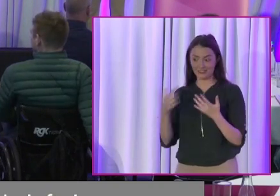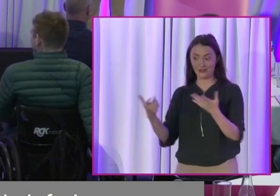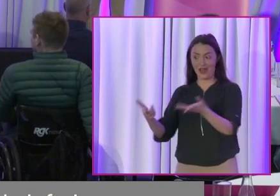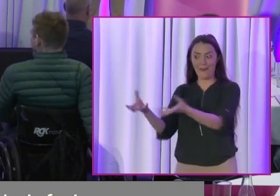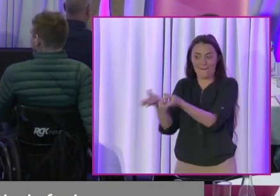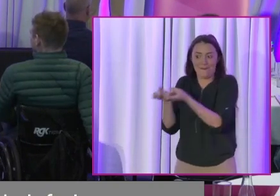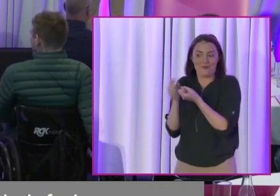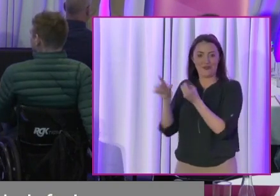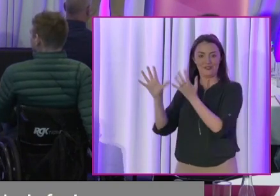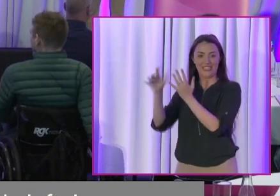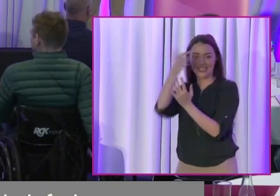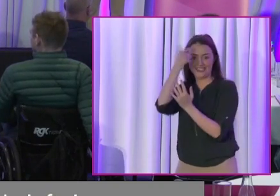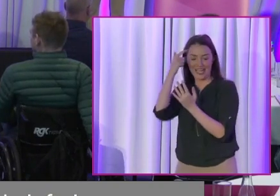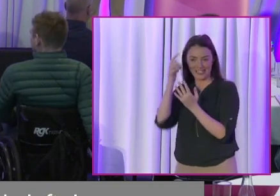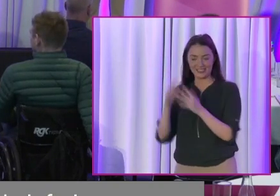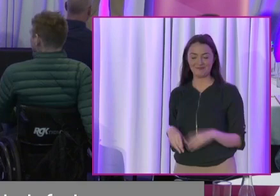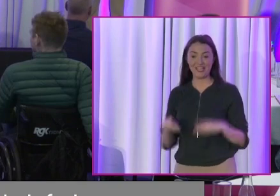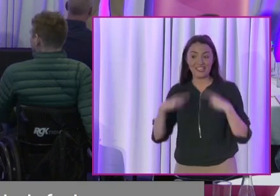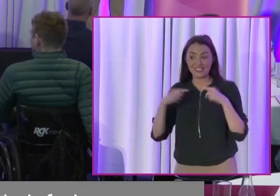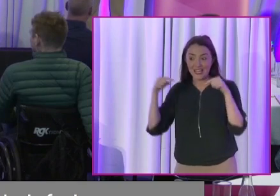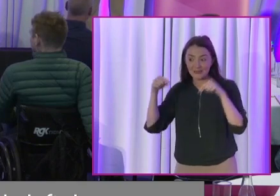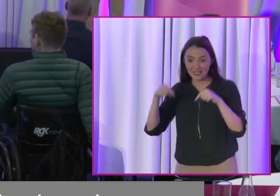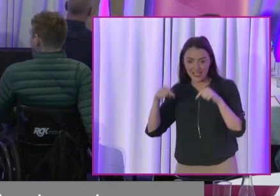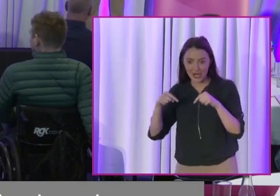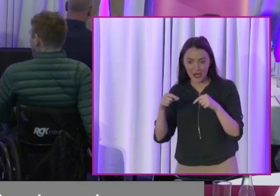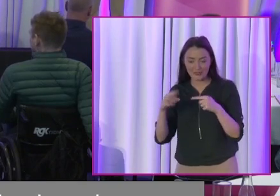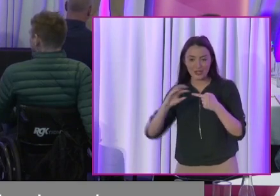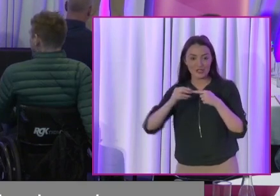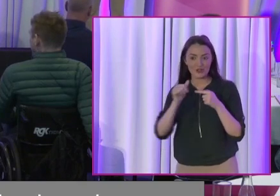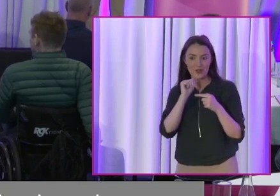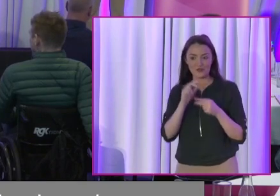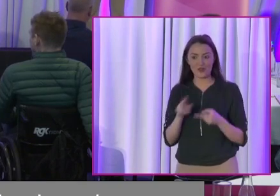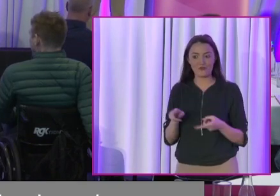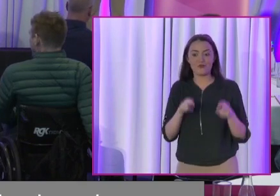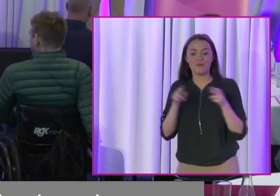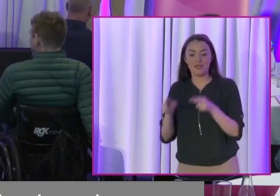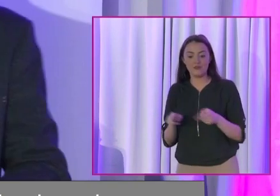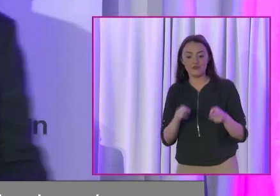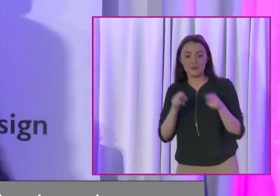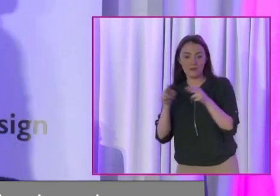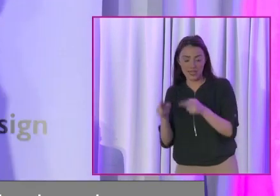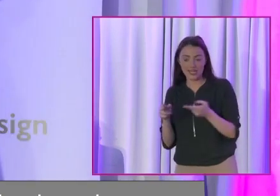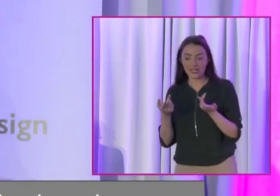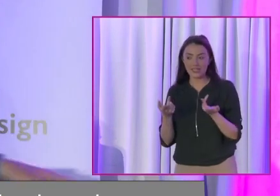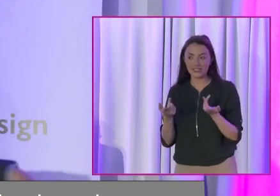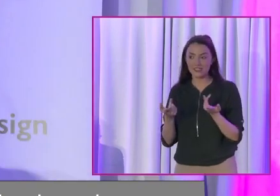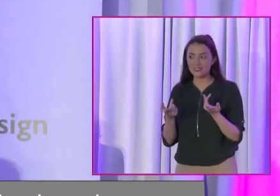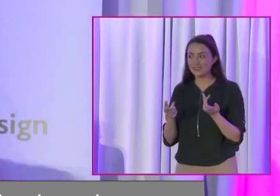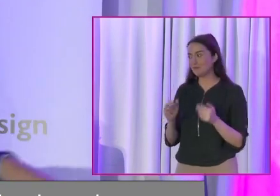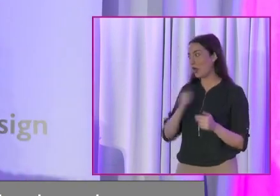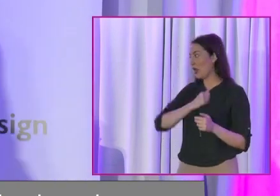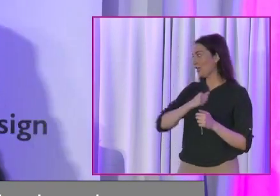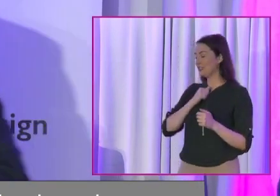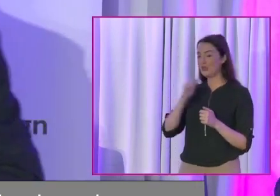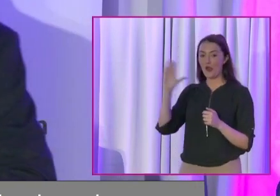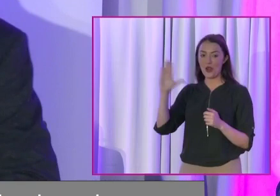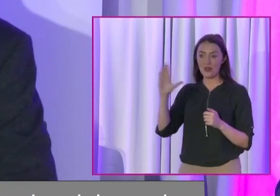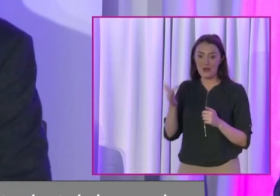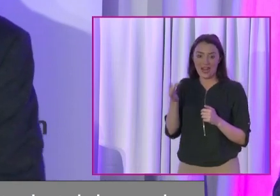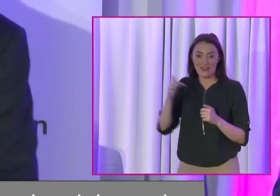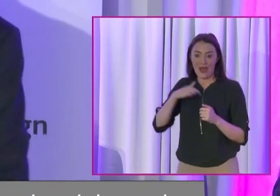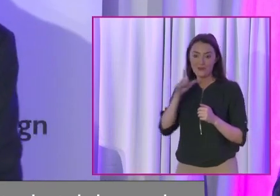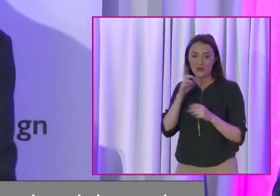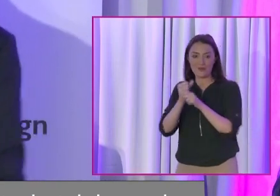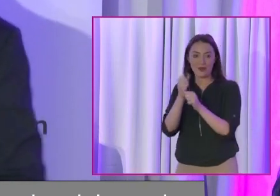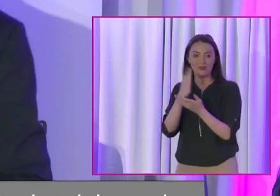again, delighted to be here. I'll try not to repeat what John and James have said already, and tough luck, Lorraine, if I'm saying stealing your